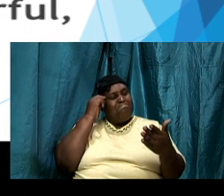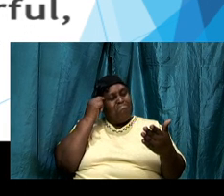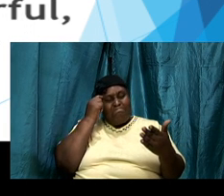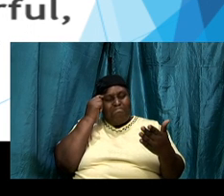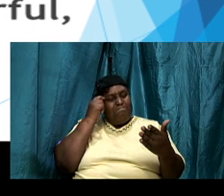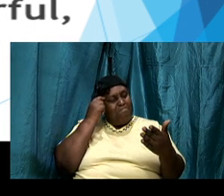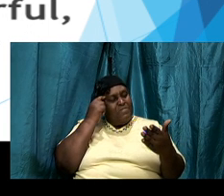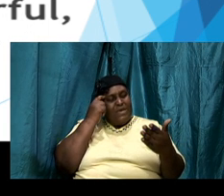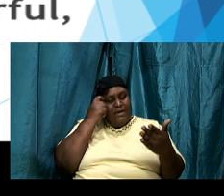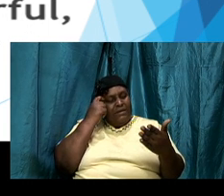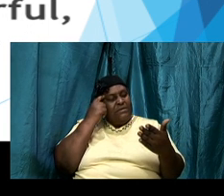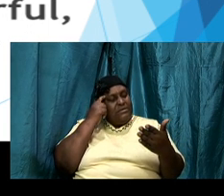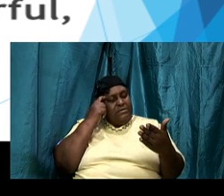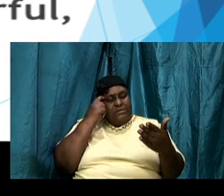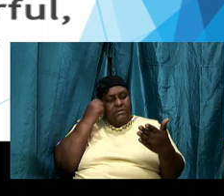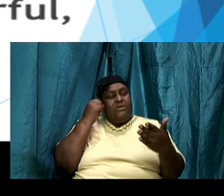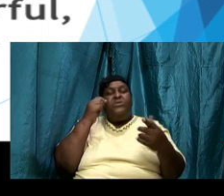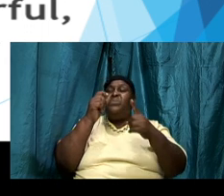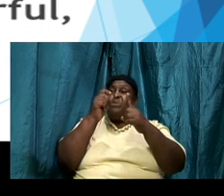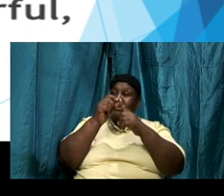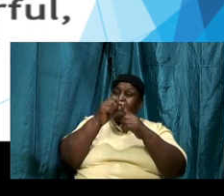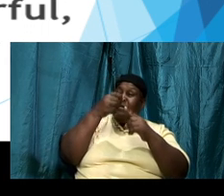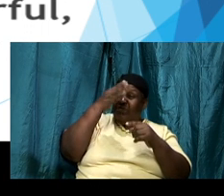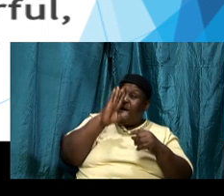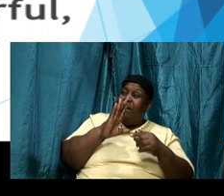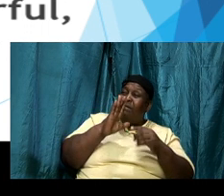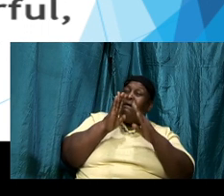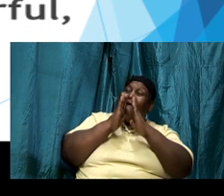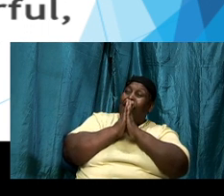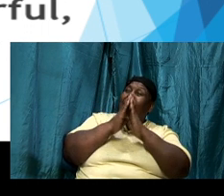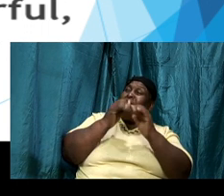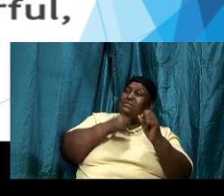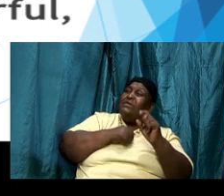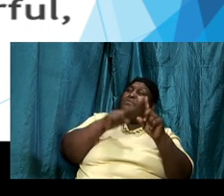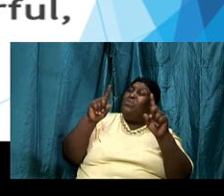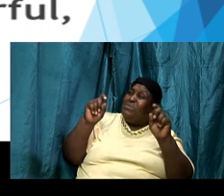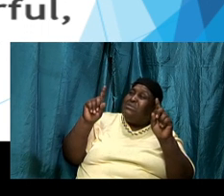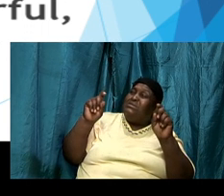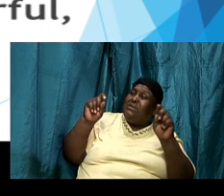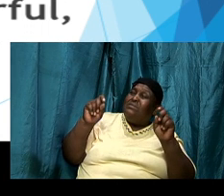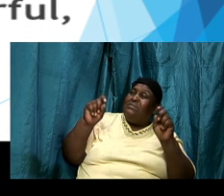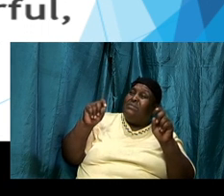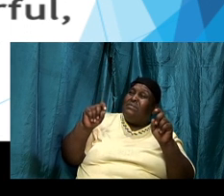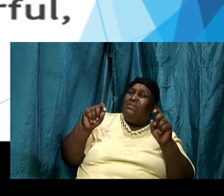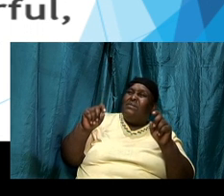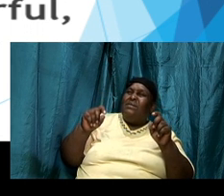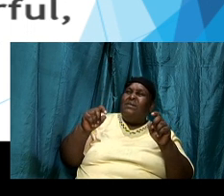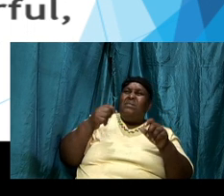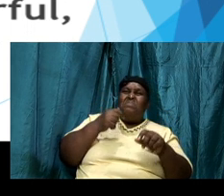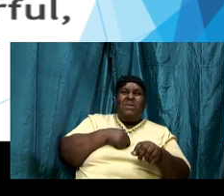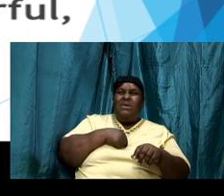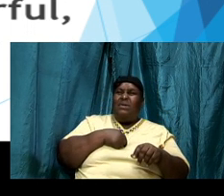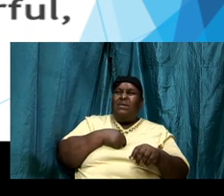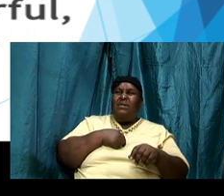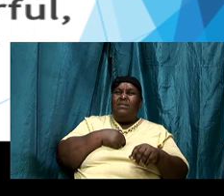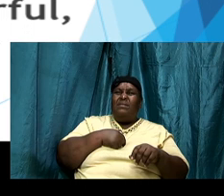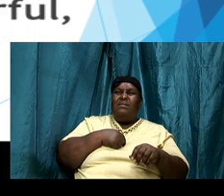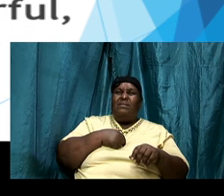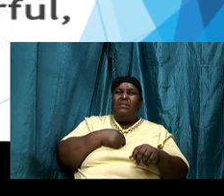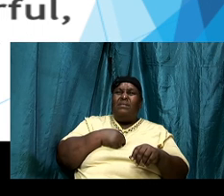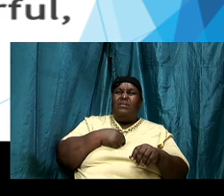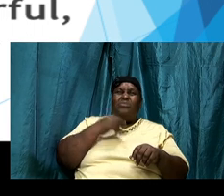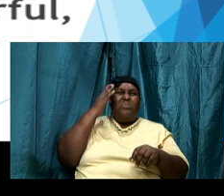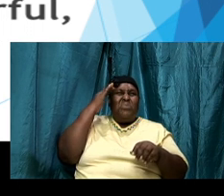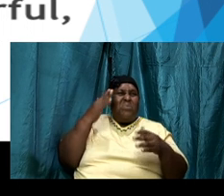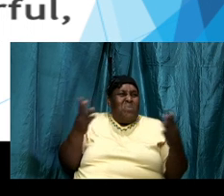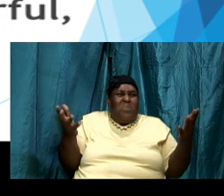think deeply about it ask ourselves the questions you know what do I need to know from what God is saying